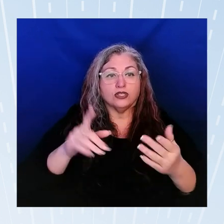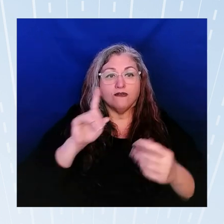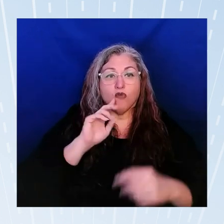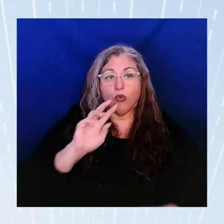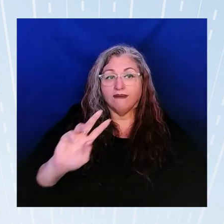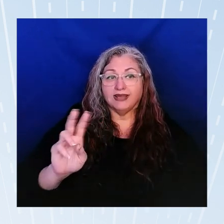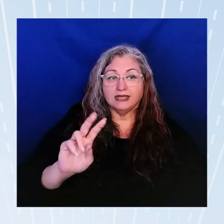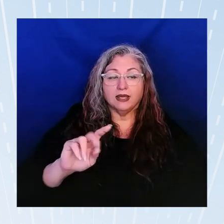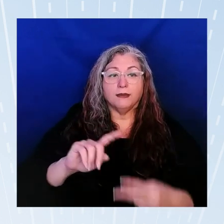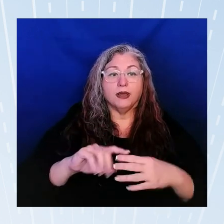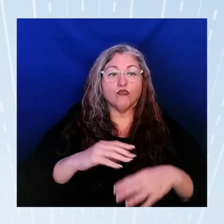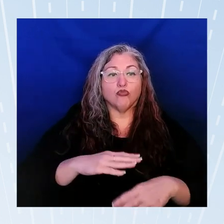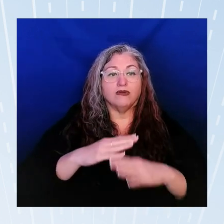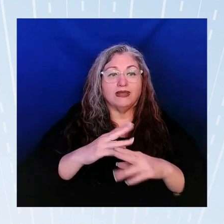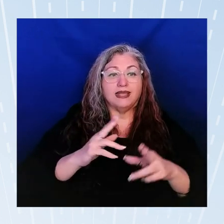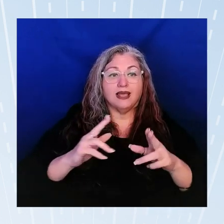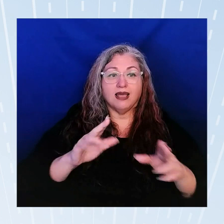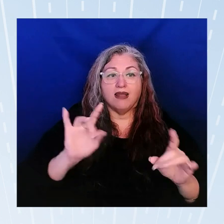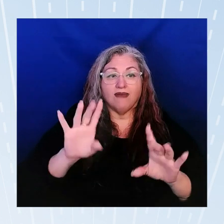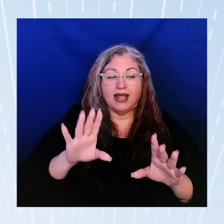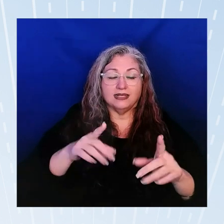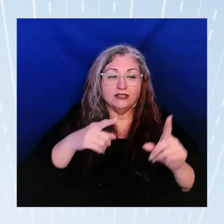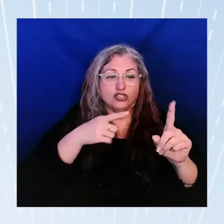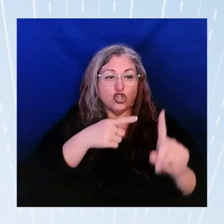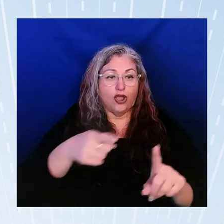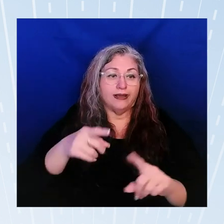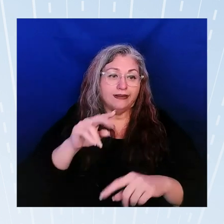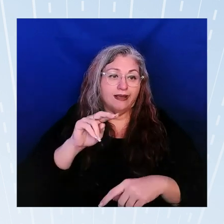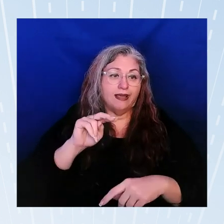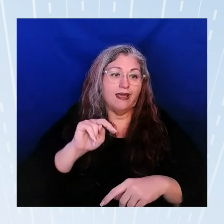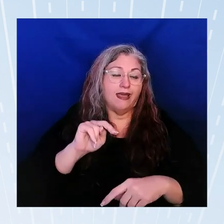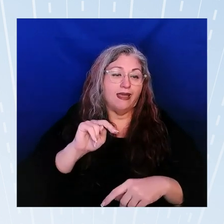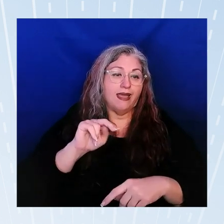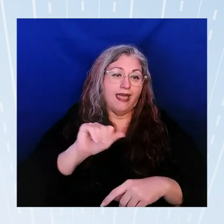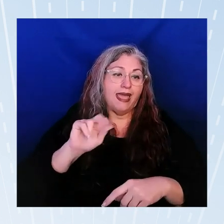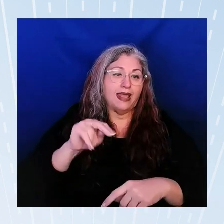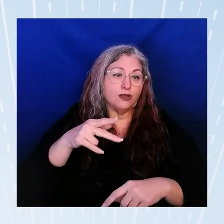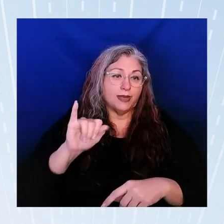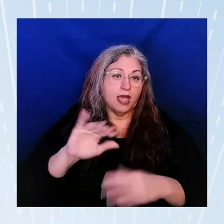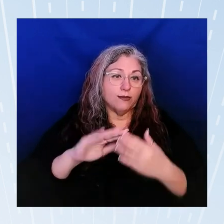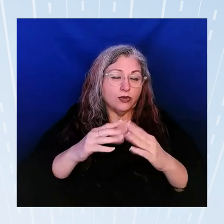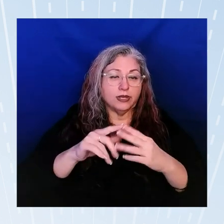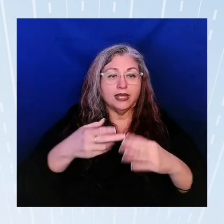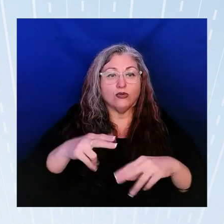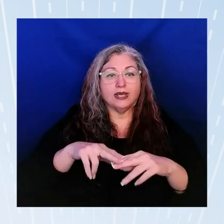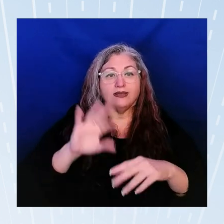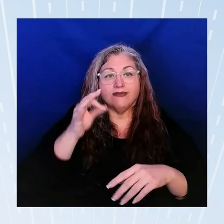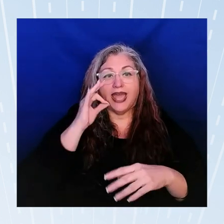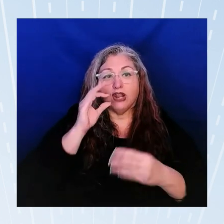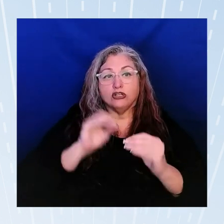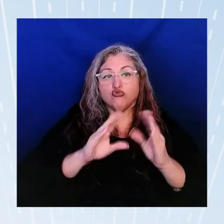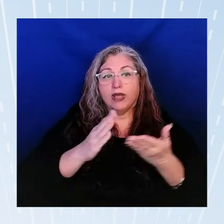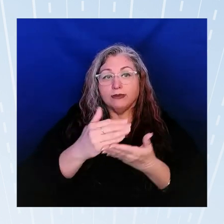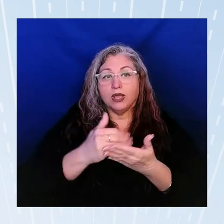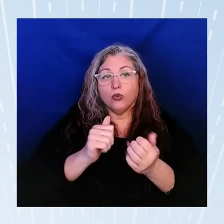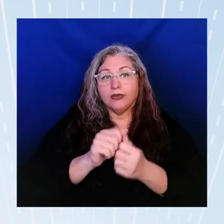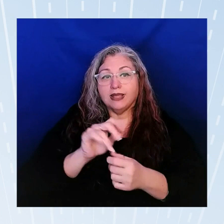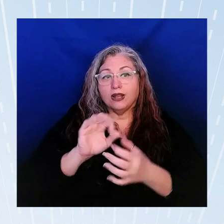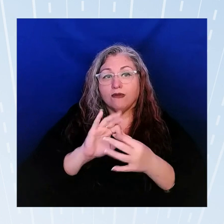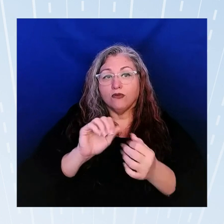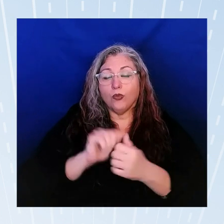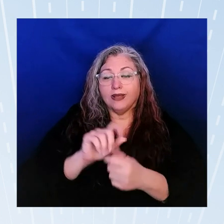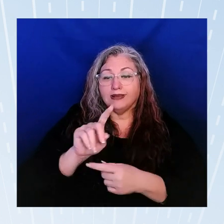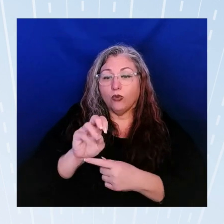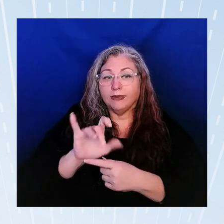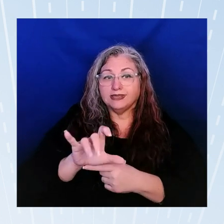preventing gun violence targeting aa and nhpi communities increasing federal transparency on data regarding domestic terrorism